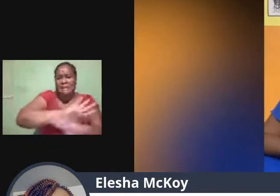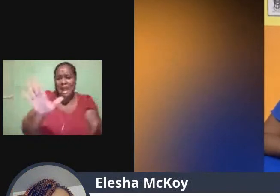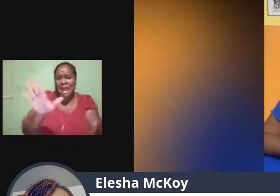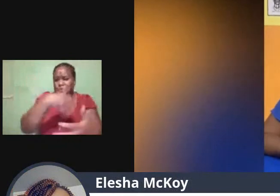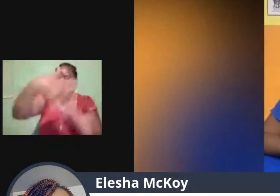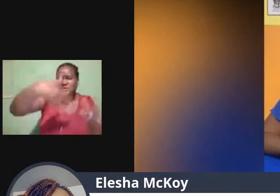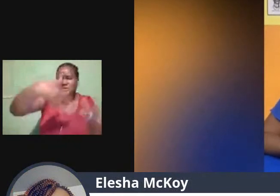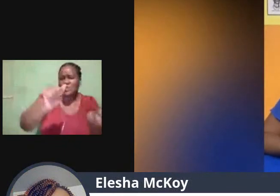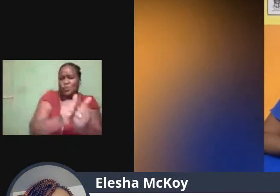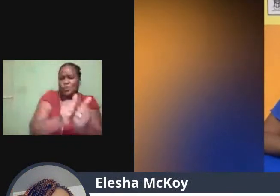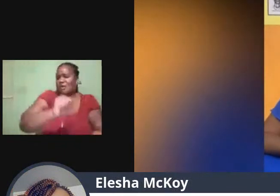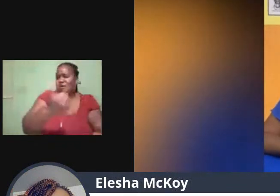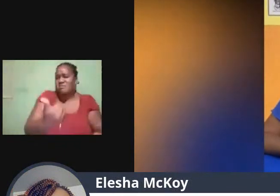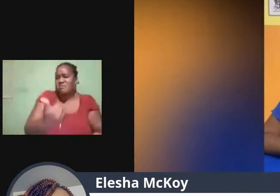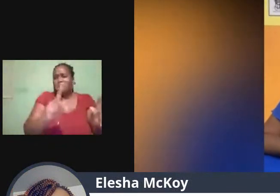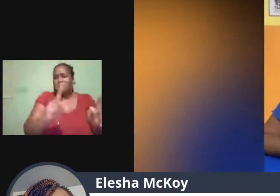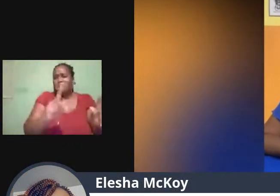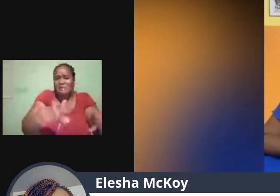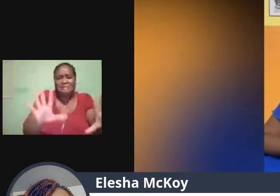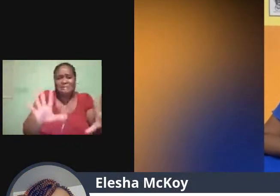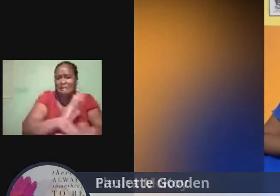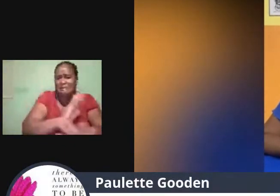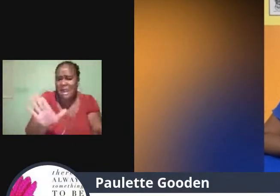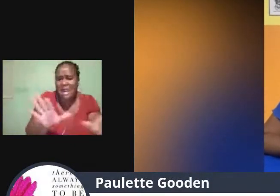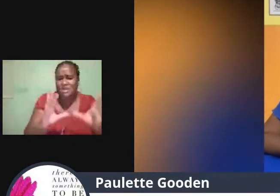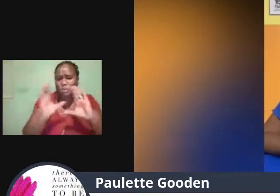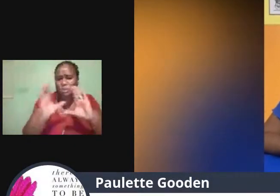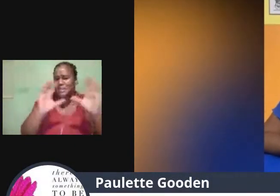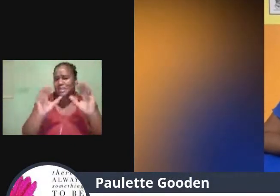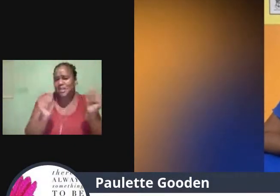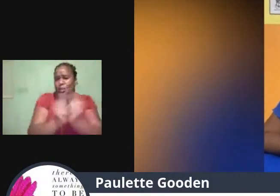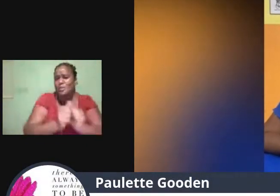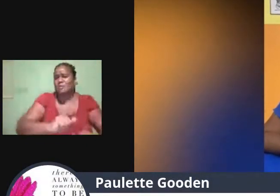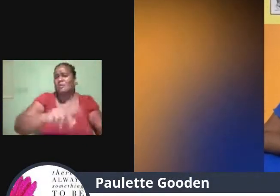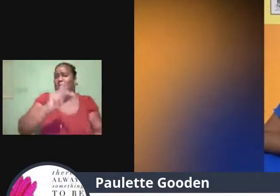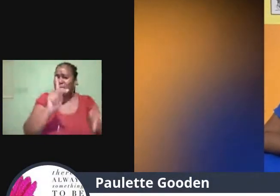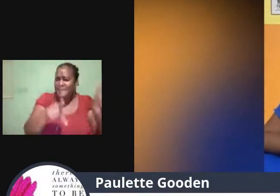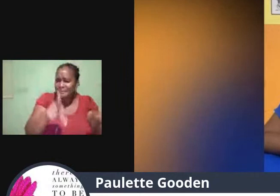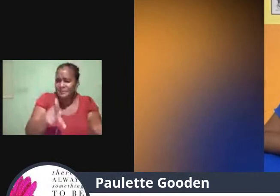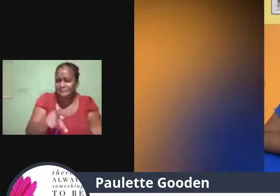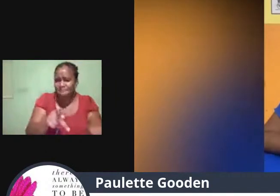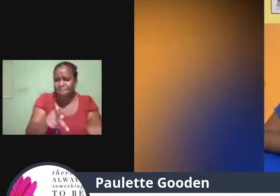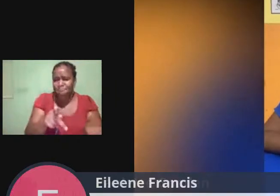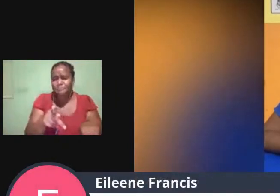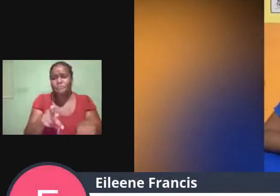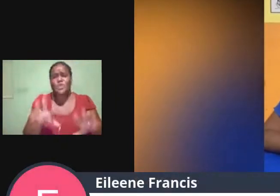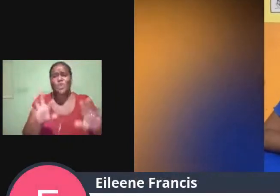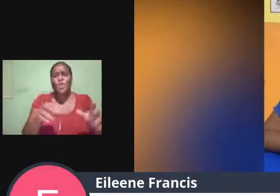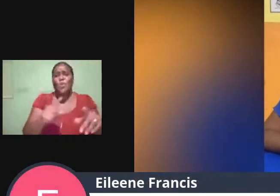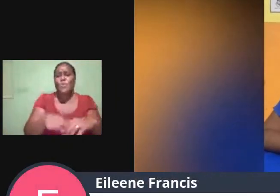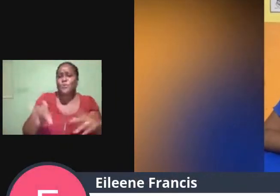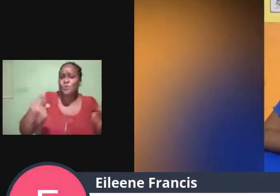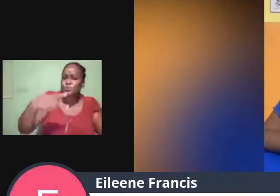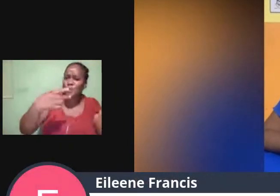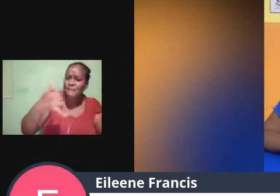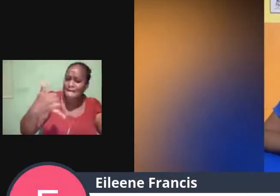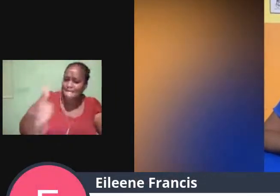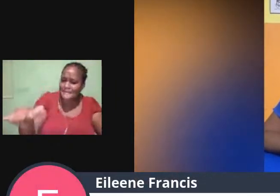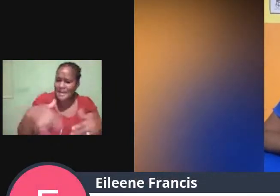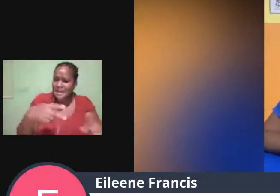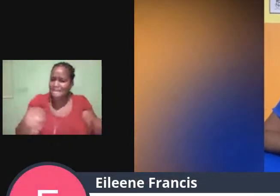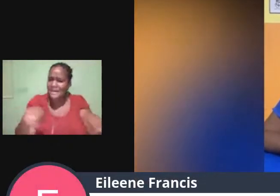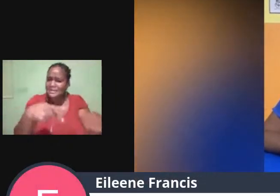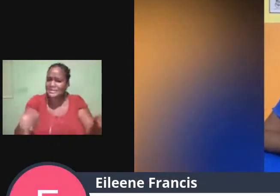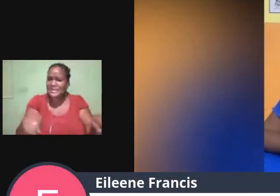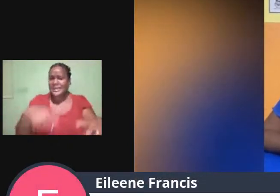Now, when Nathaniel goes to a party, it's very hard for him to make friends because his brain is not wired that way